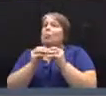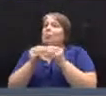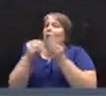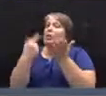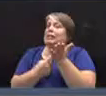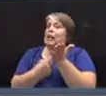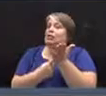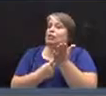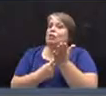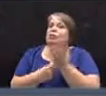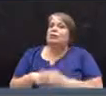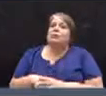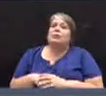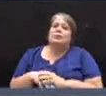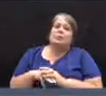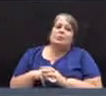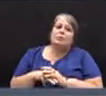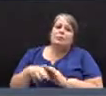Mr. Siegel.